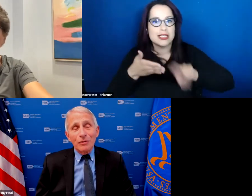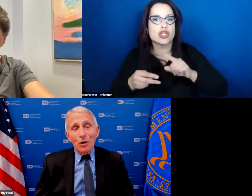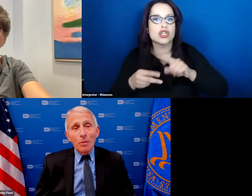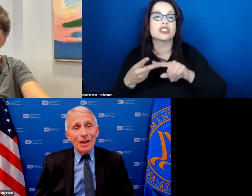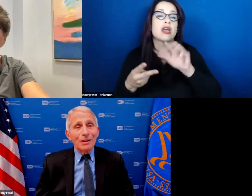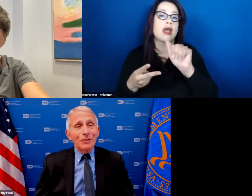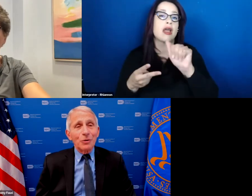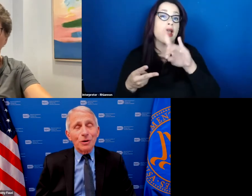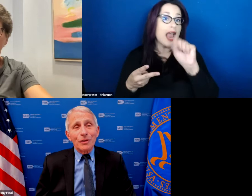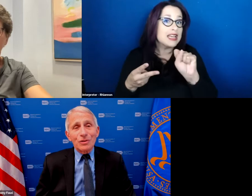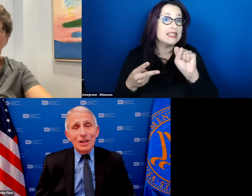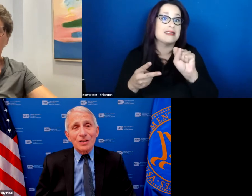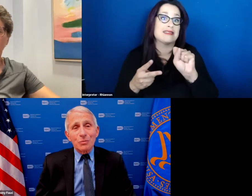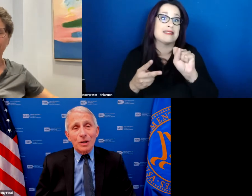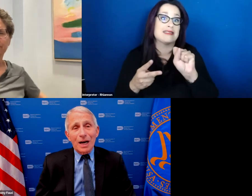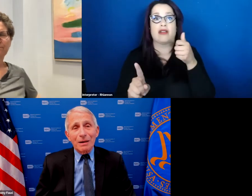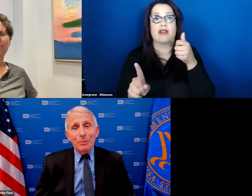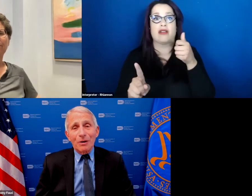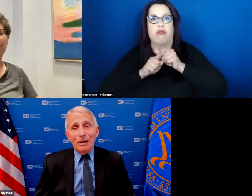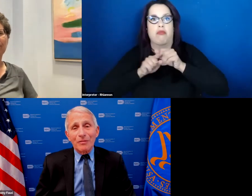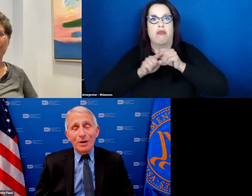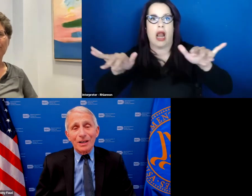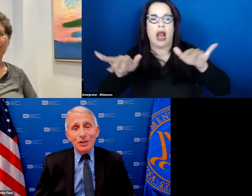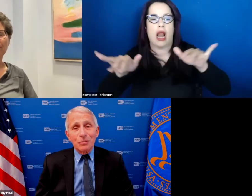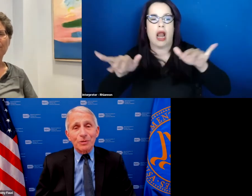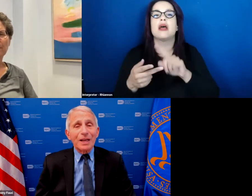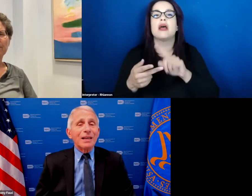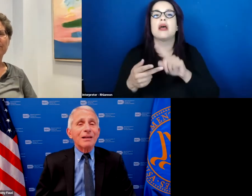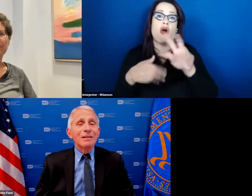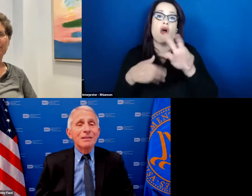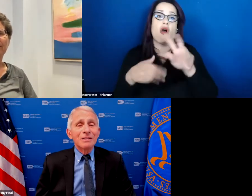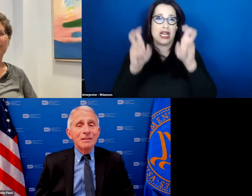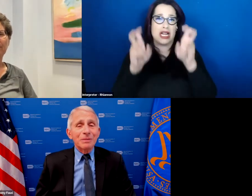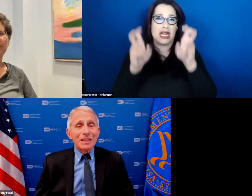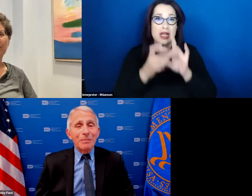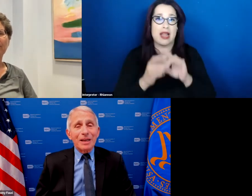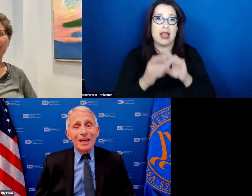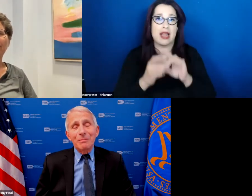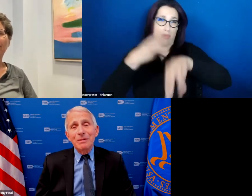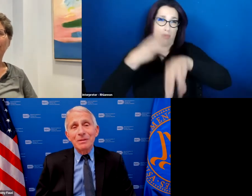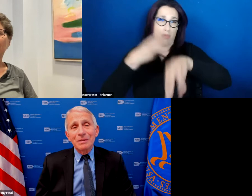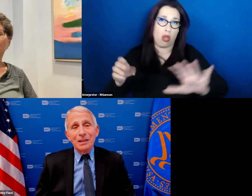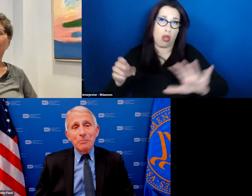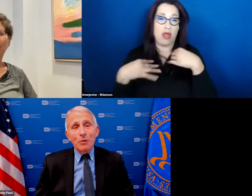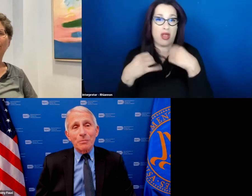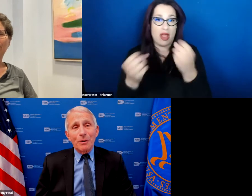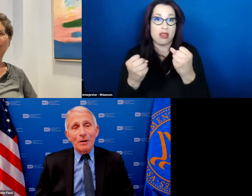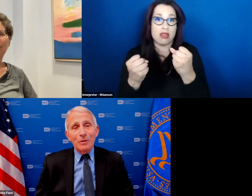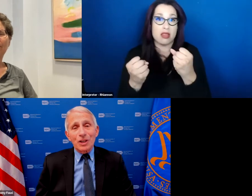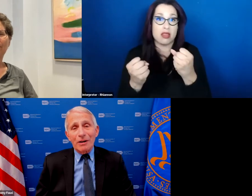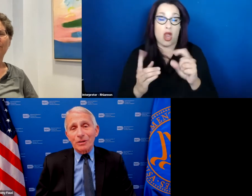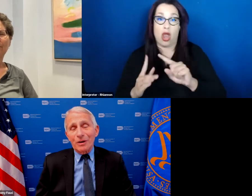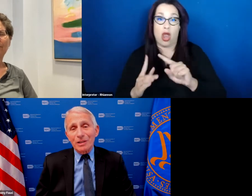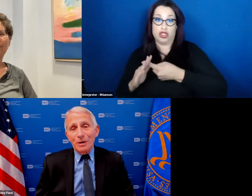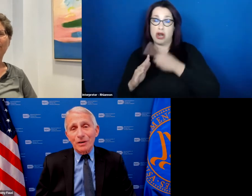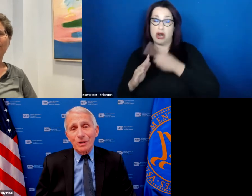issue of global health all of those things were not part of my initial planning but they became an important part